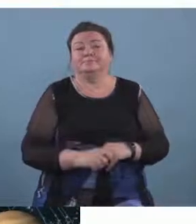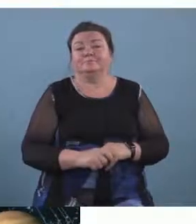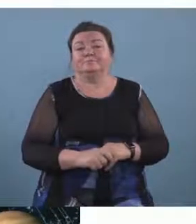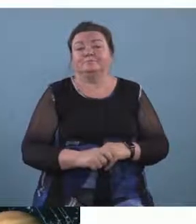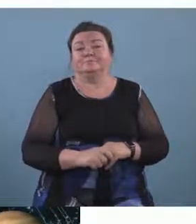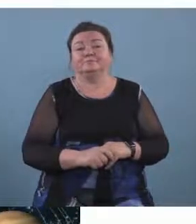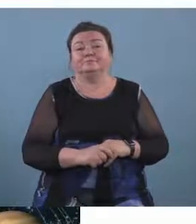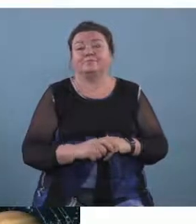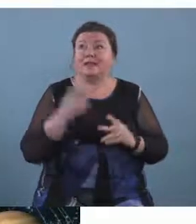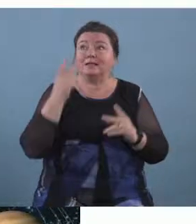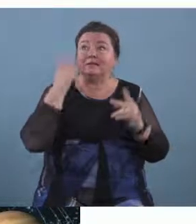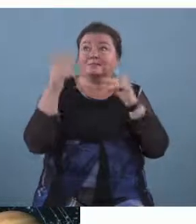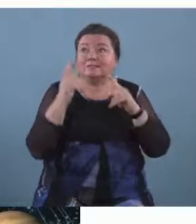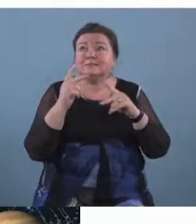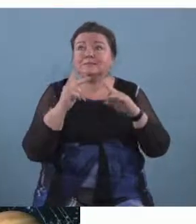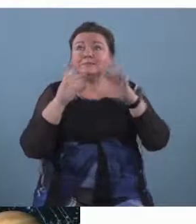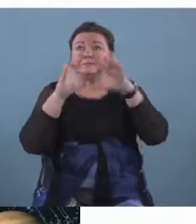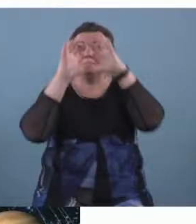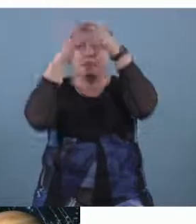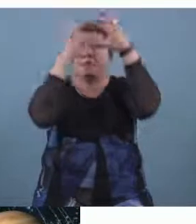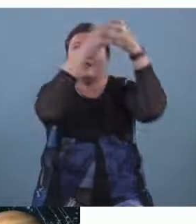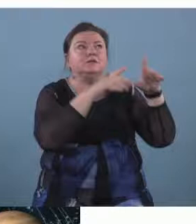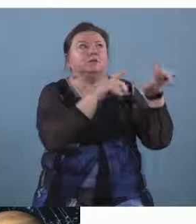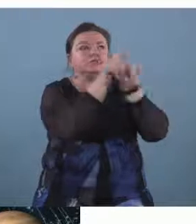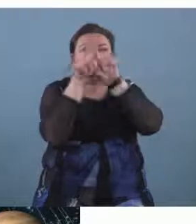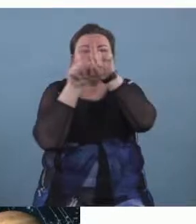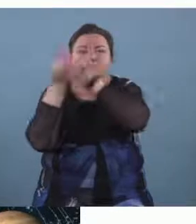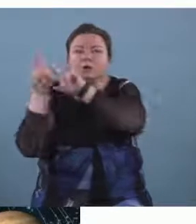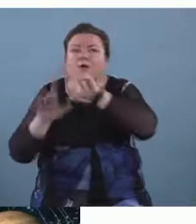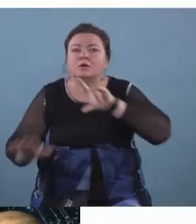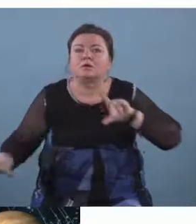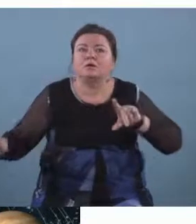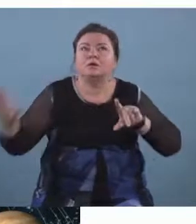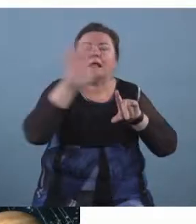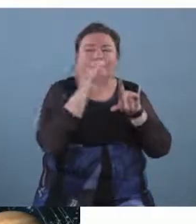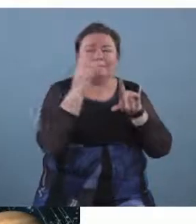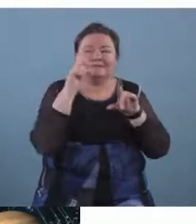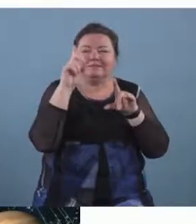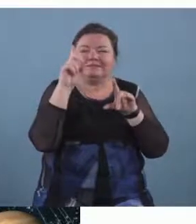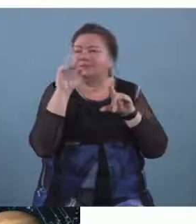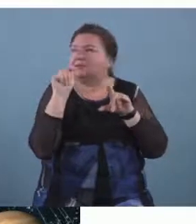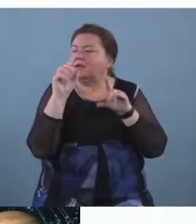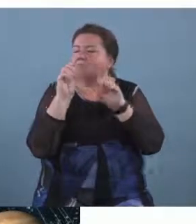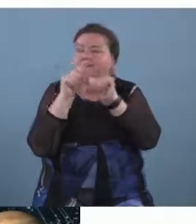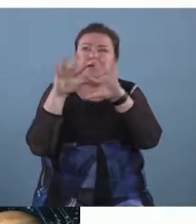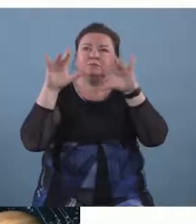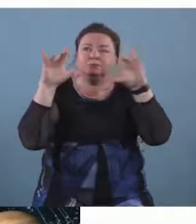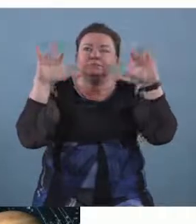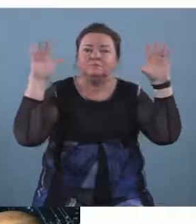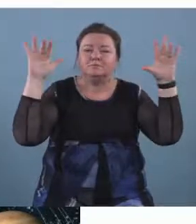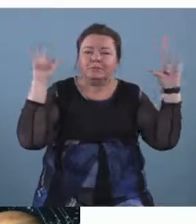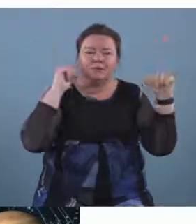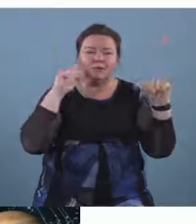i see planets and stars all around explosions of dust and crashing sounds